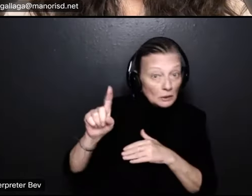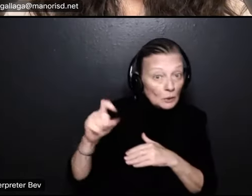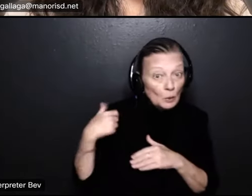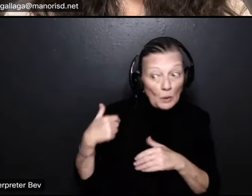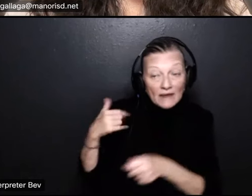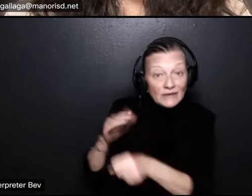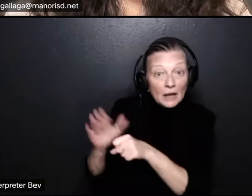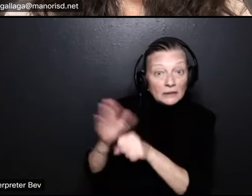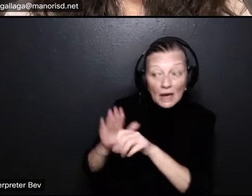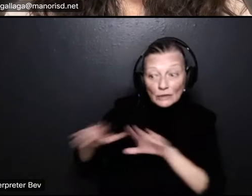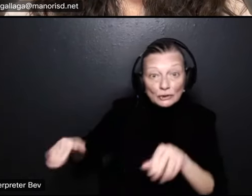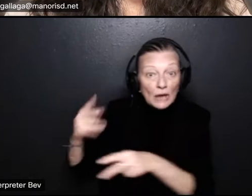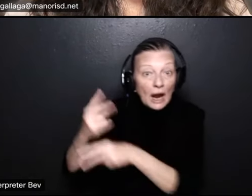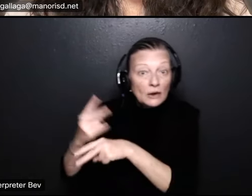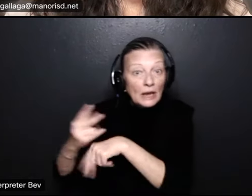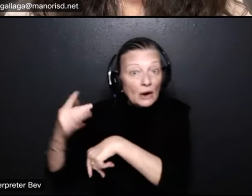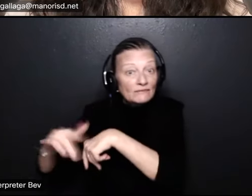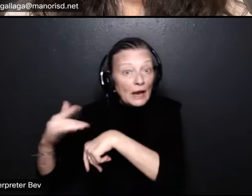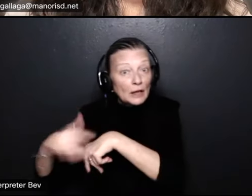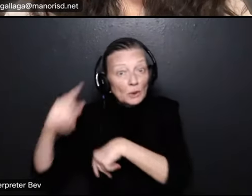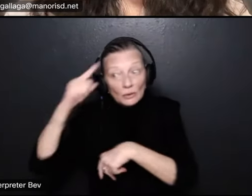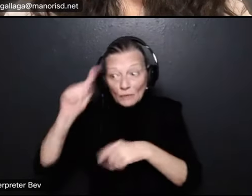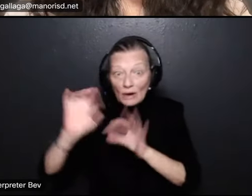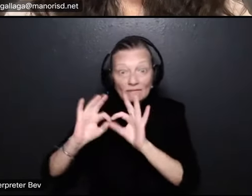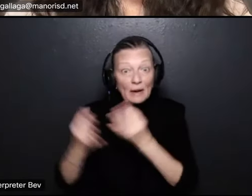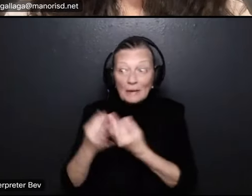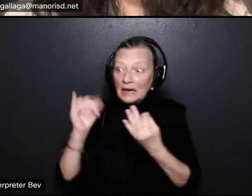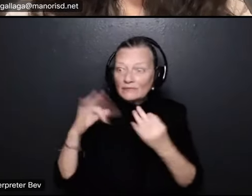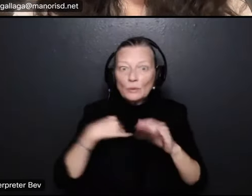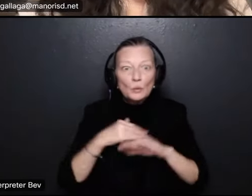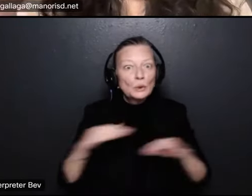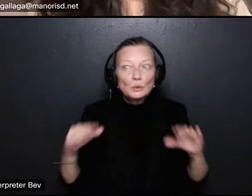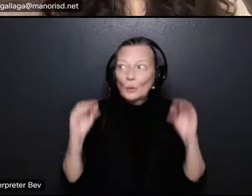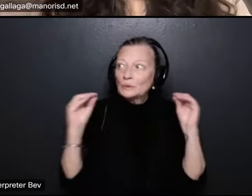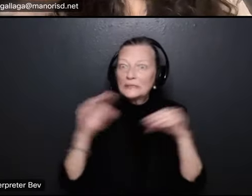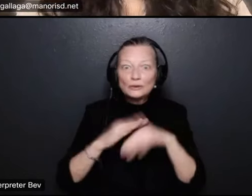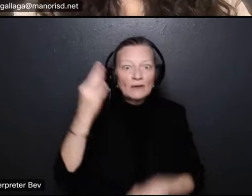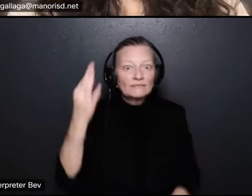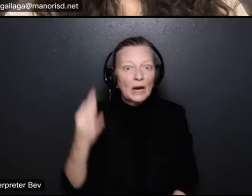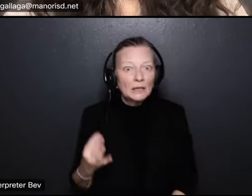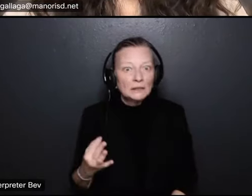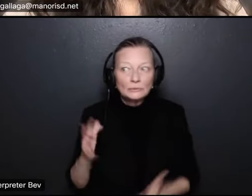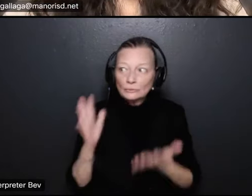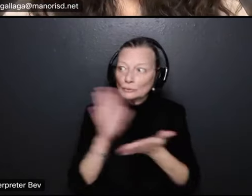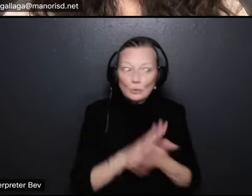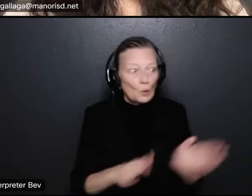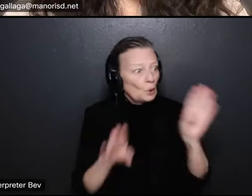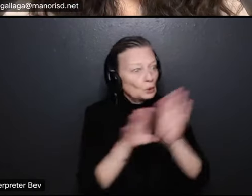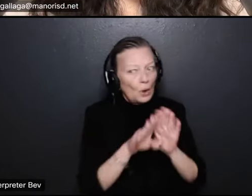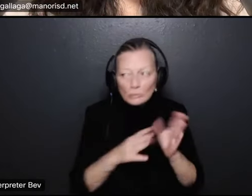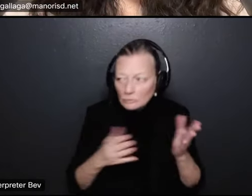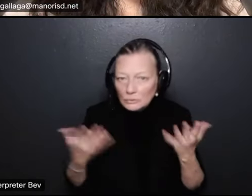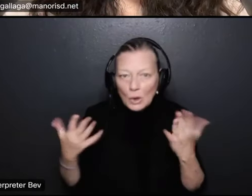for families if we're not teaching on fridays and that's that's a concern because there's already issues with enough